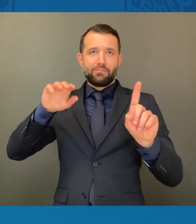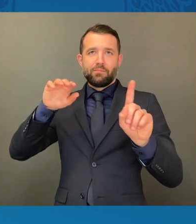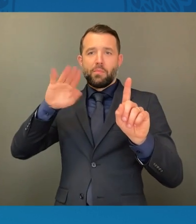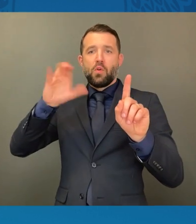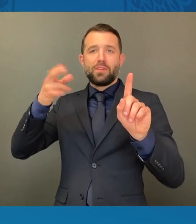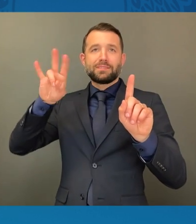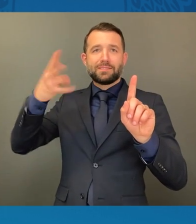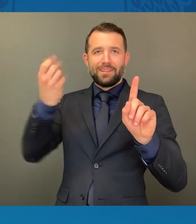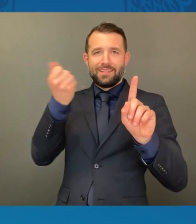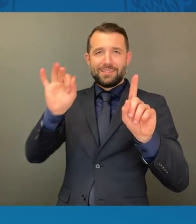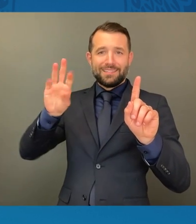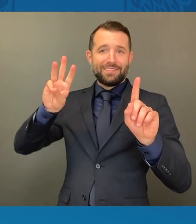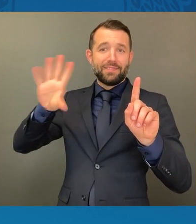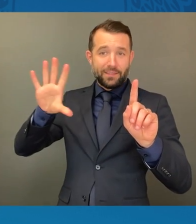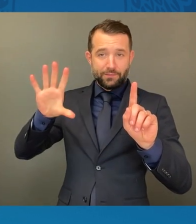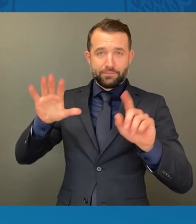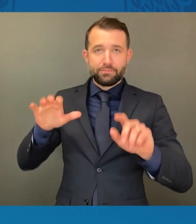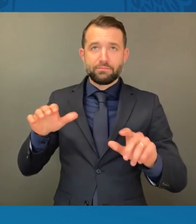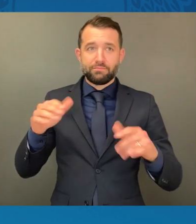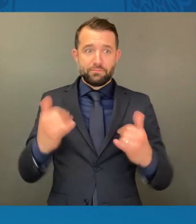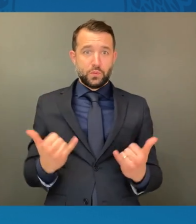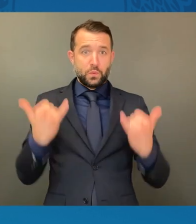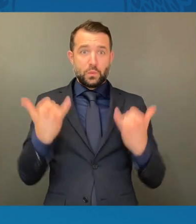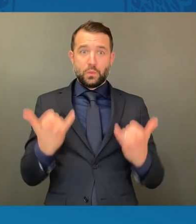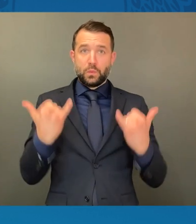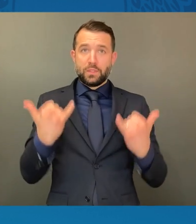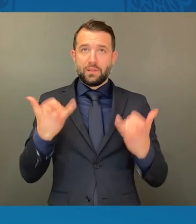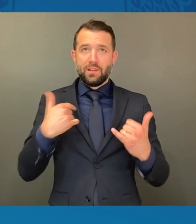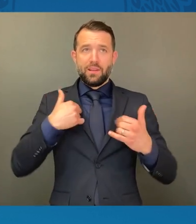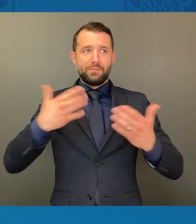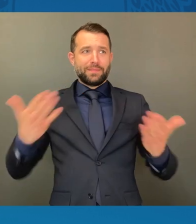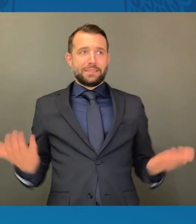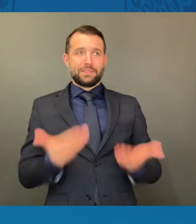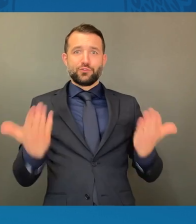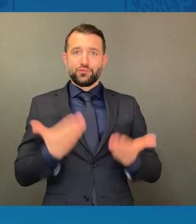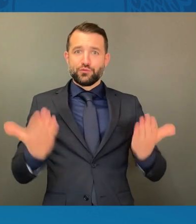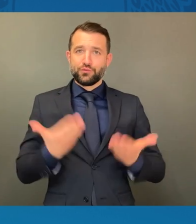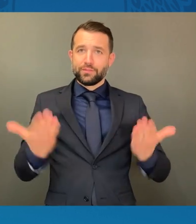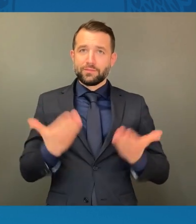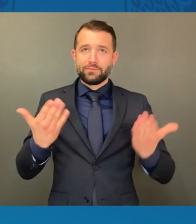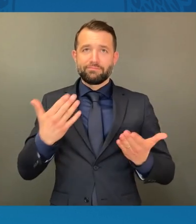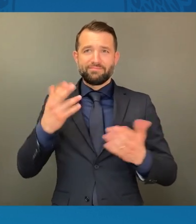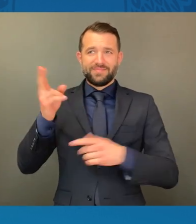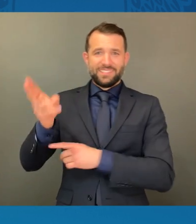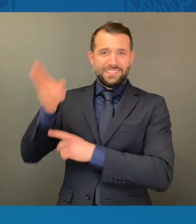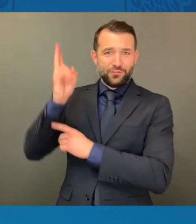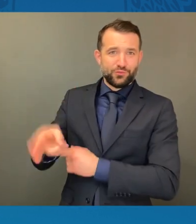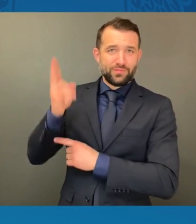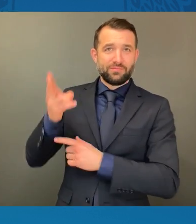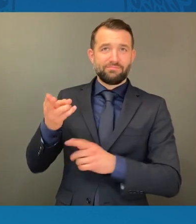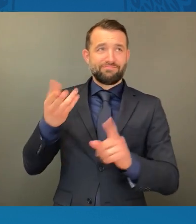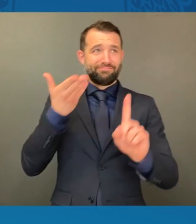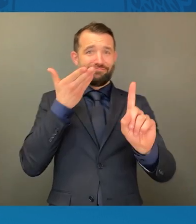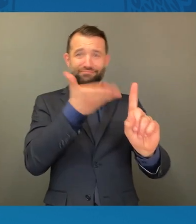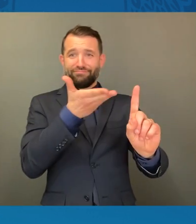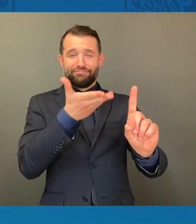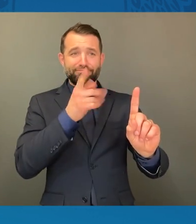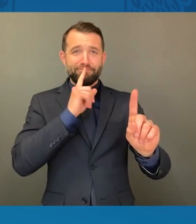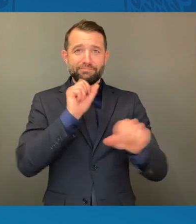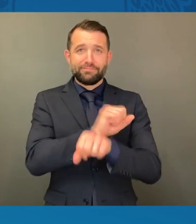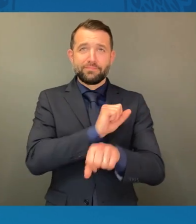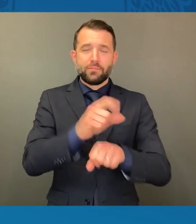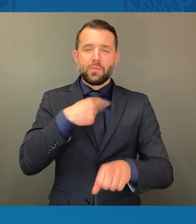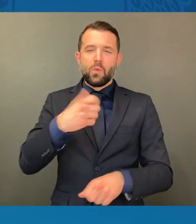Today, as I stand on the foot of this historic landmark, I have the privilege of introducing a woman whose passion and